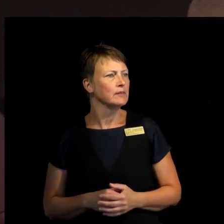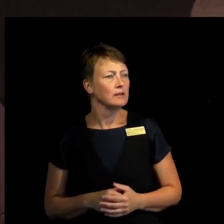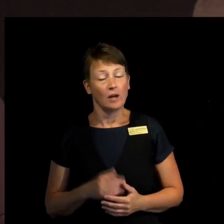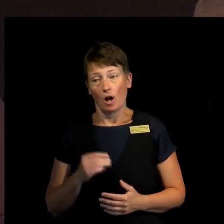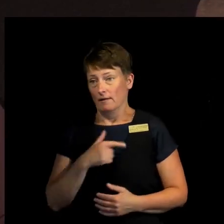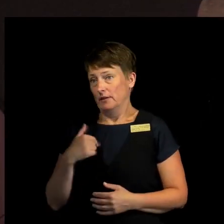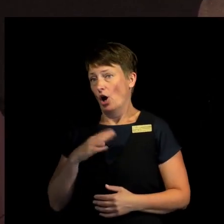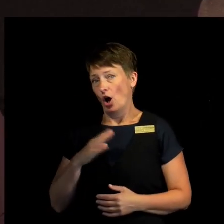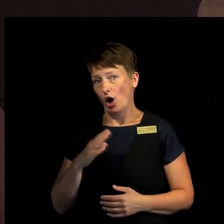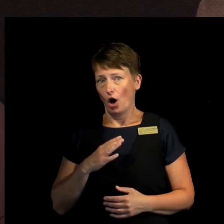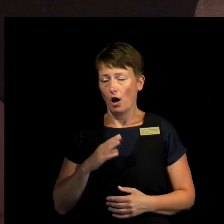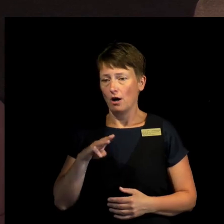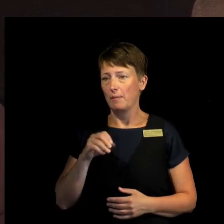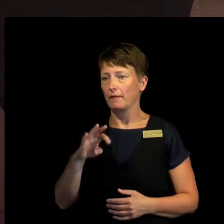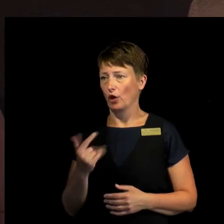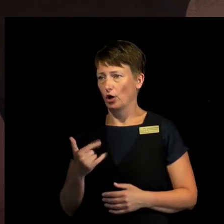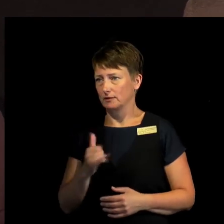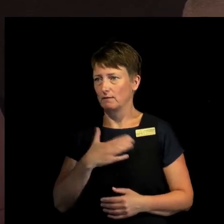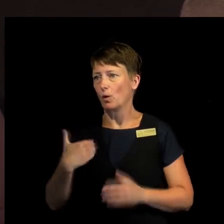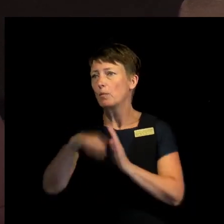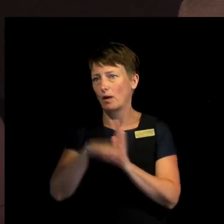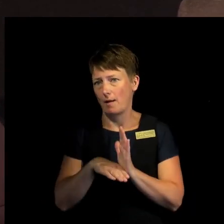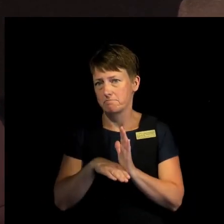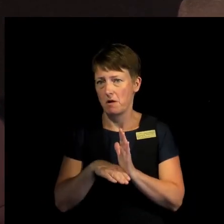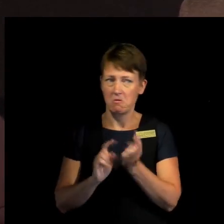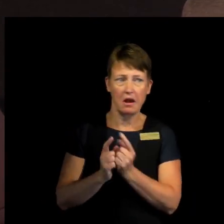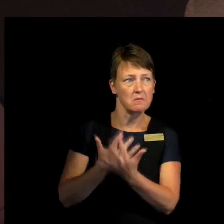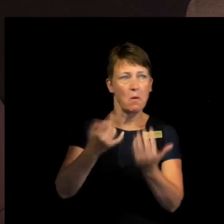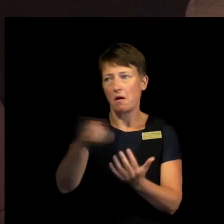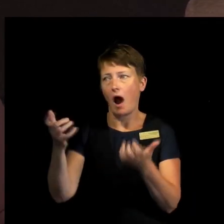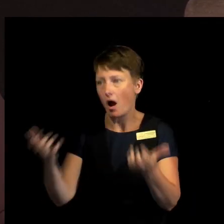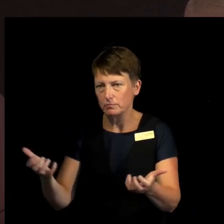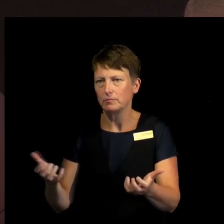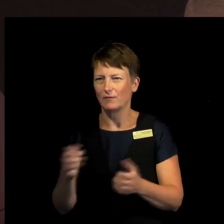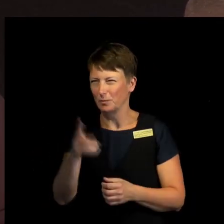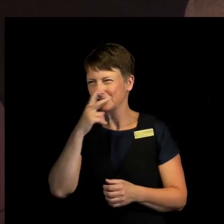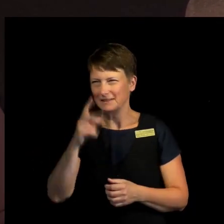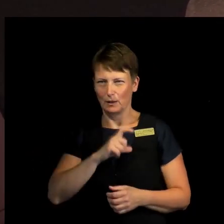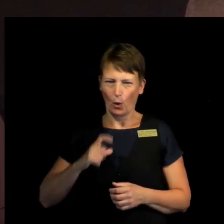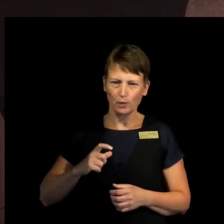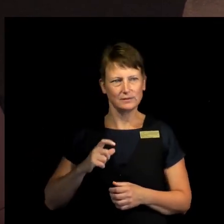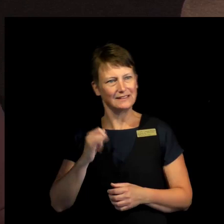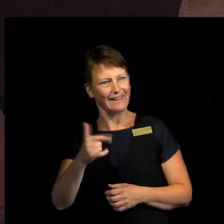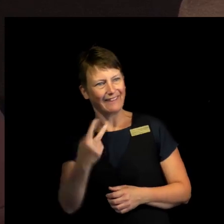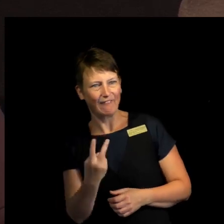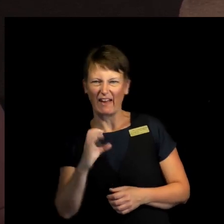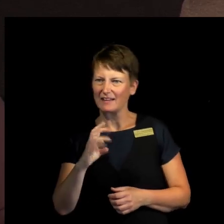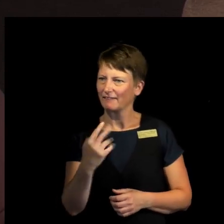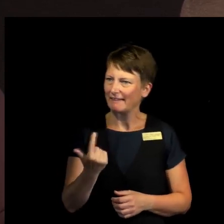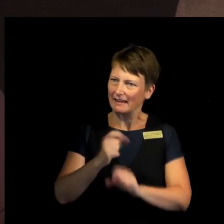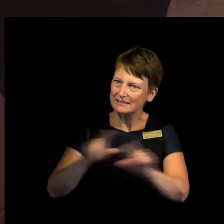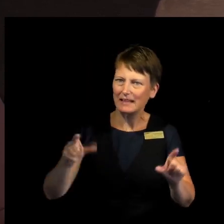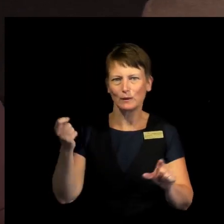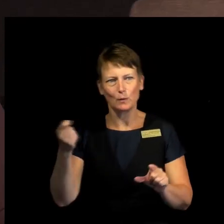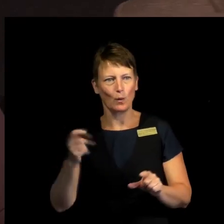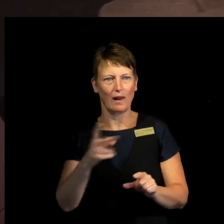mandate in the World Food Programme. And maybe it's not very widely known because I think when you see us on SVT or other sort of main